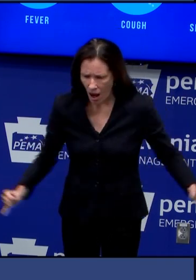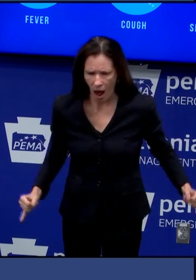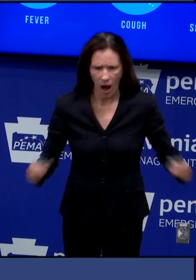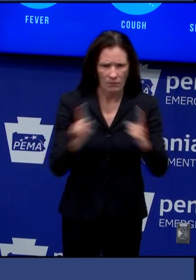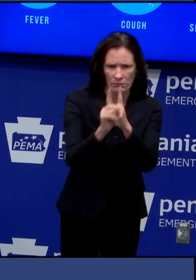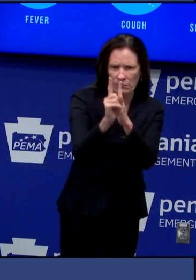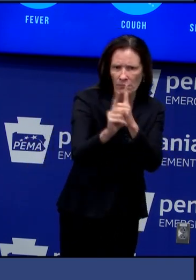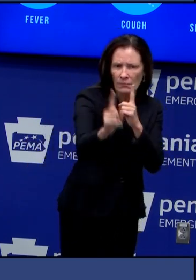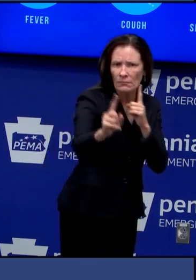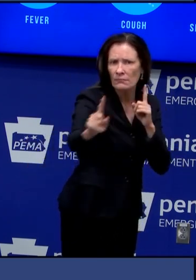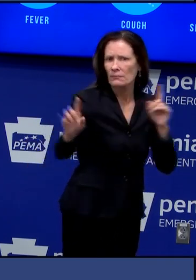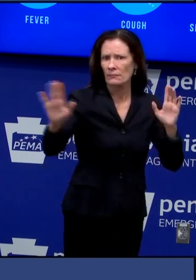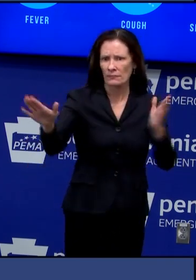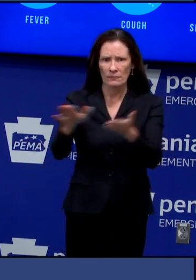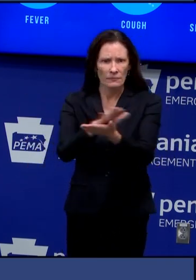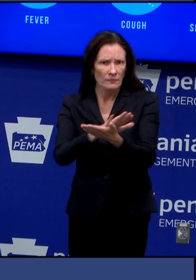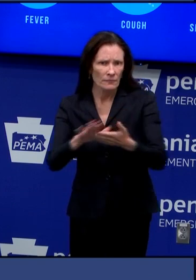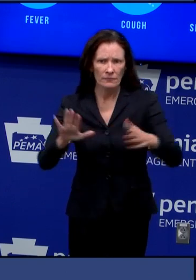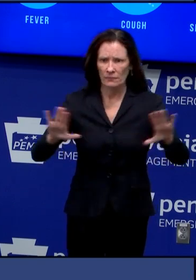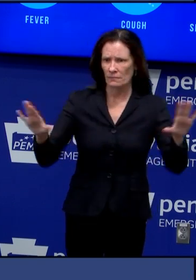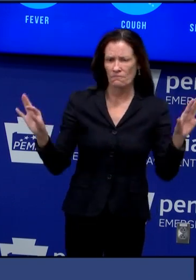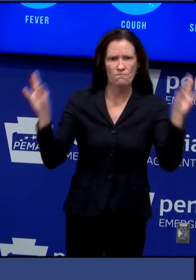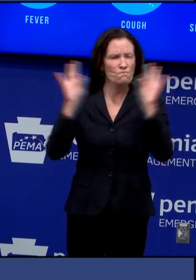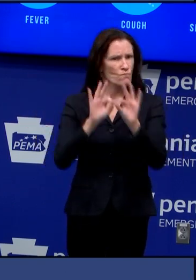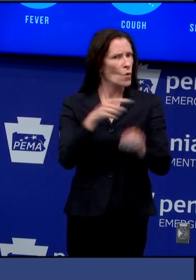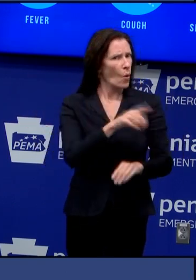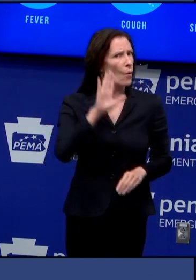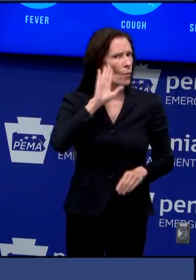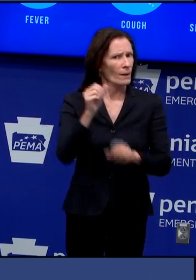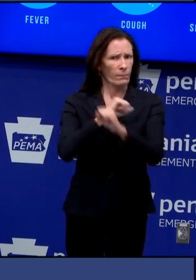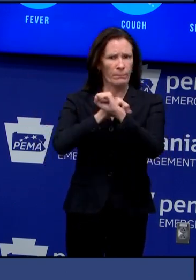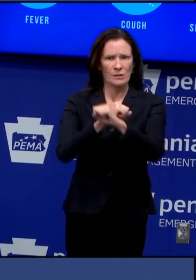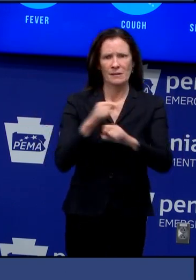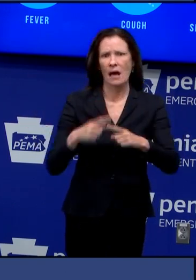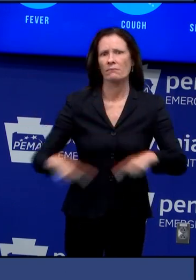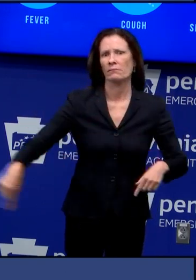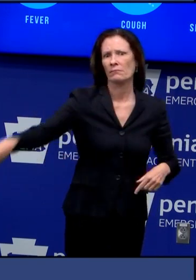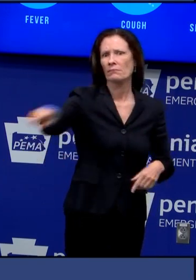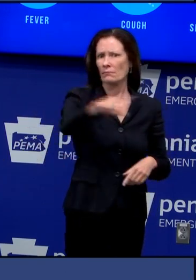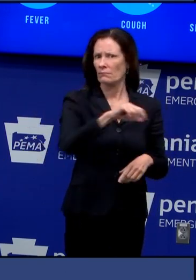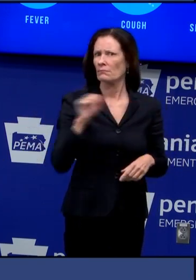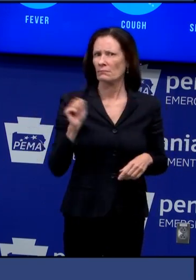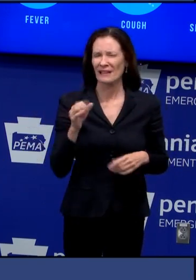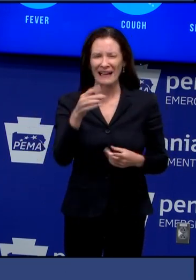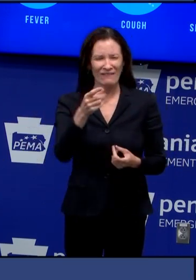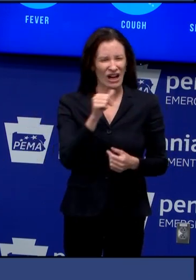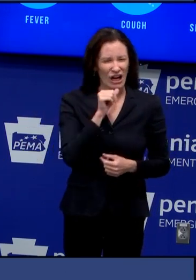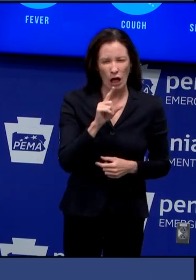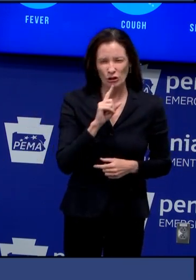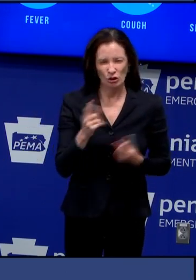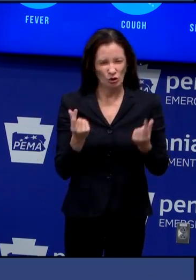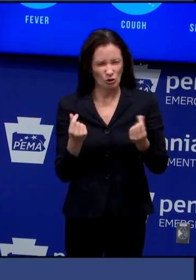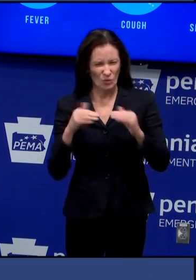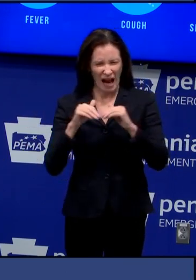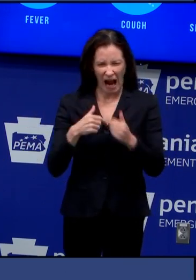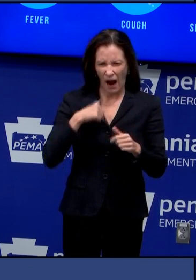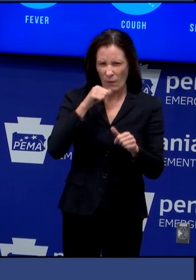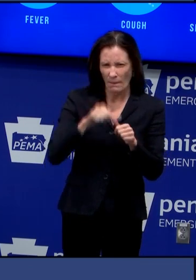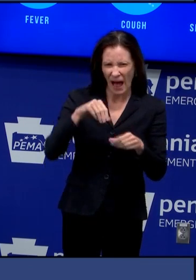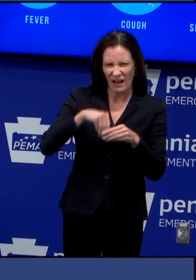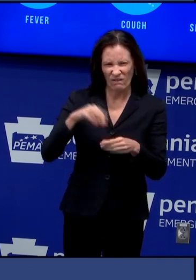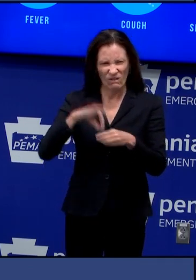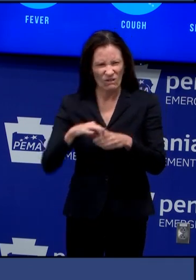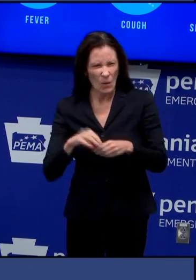or has another voting related question can call 1-877-VOTES-PA for assistance again